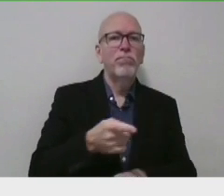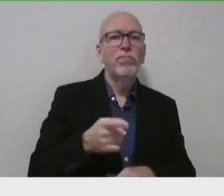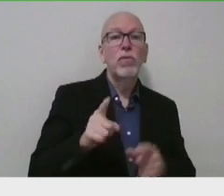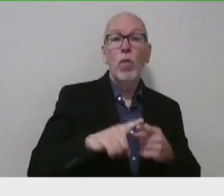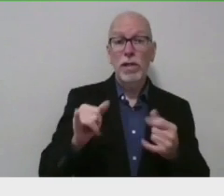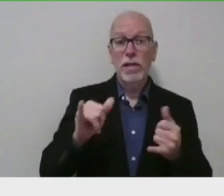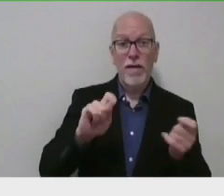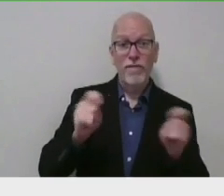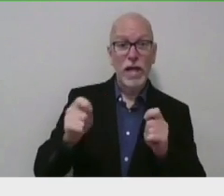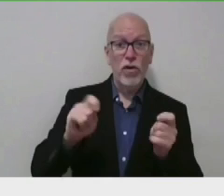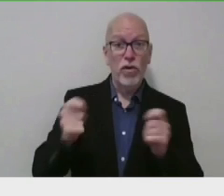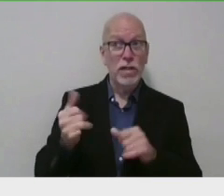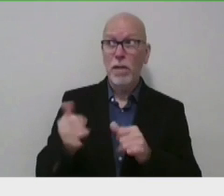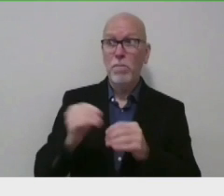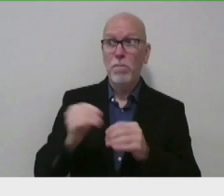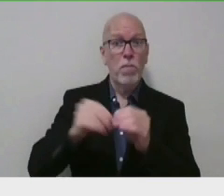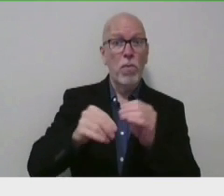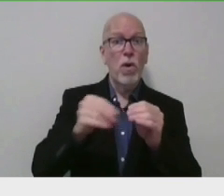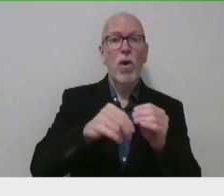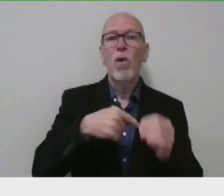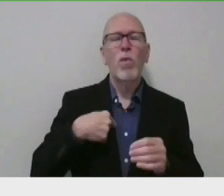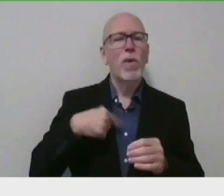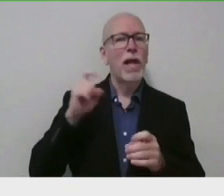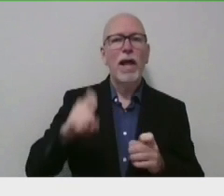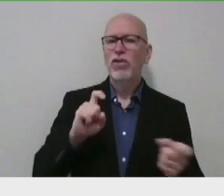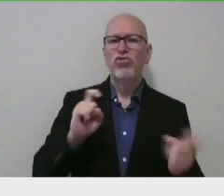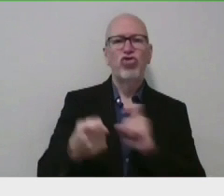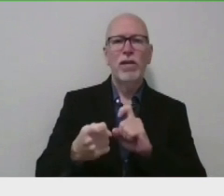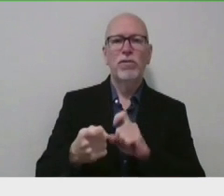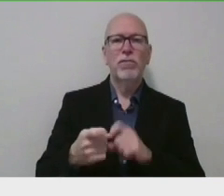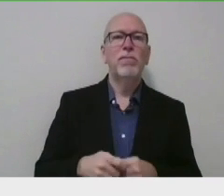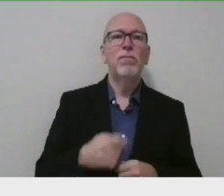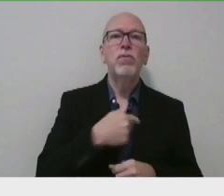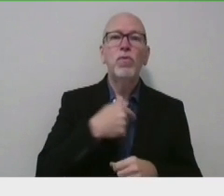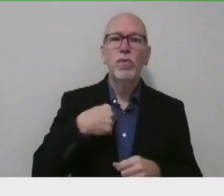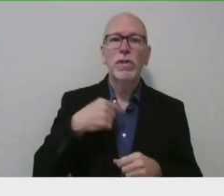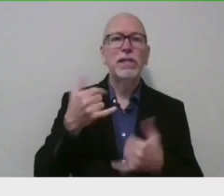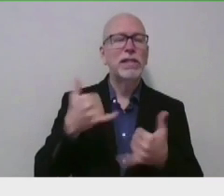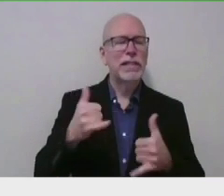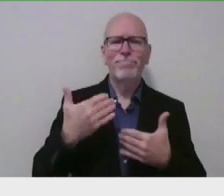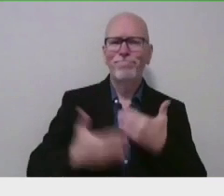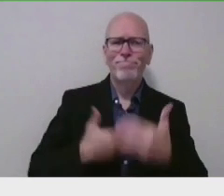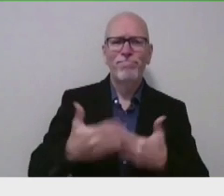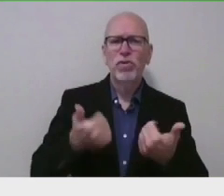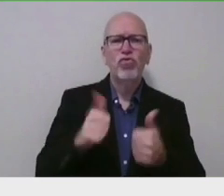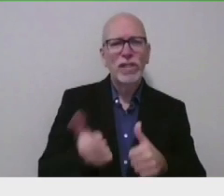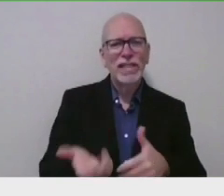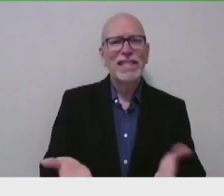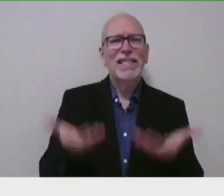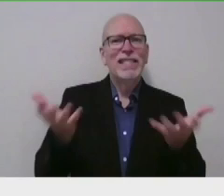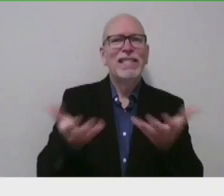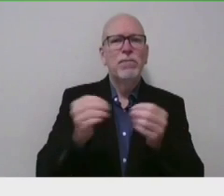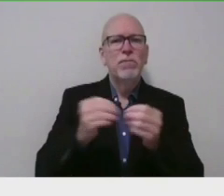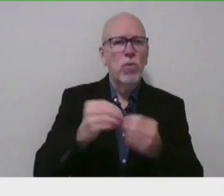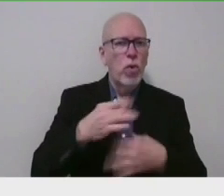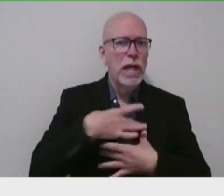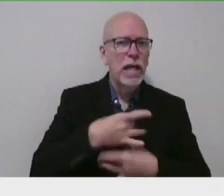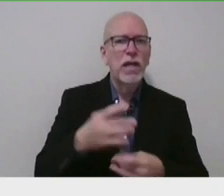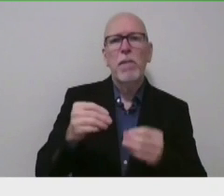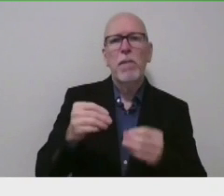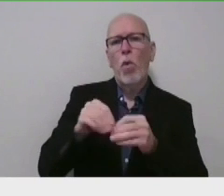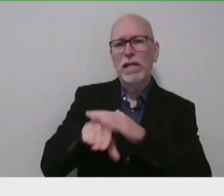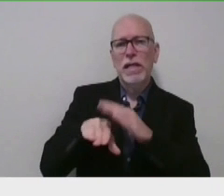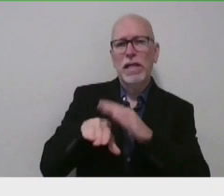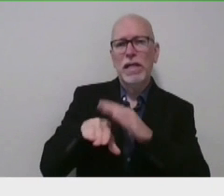increase, we need to keep working to change that map. We continue to take steps to try and increase interest and access. We are reaching out to